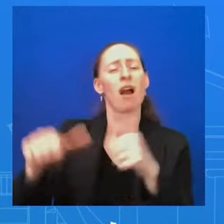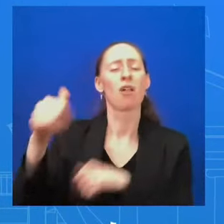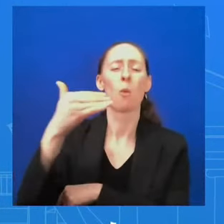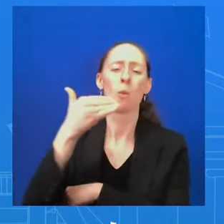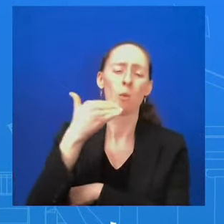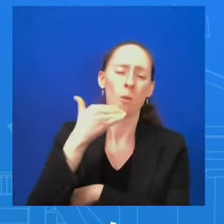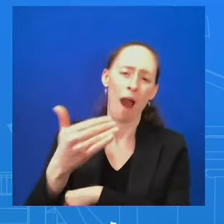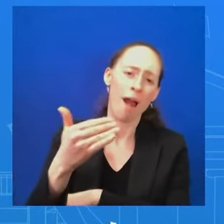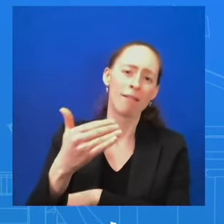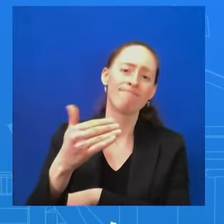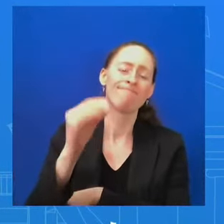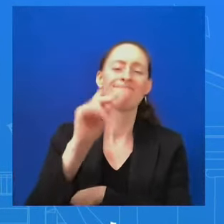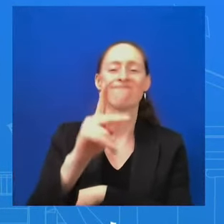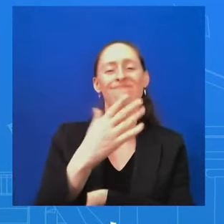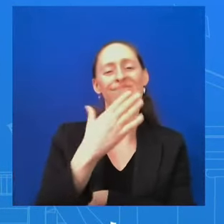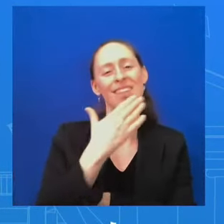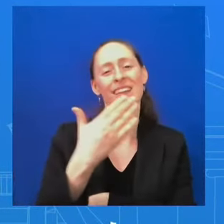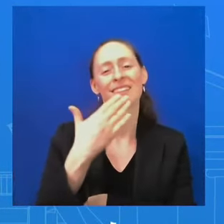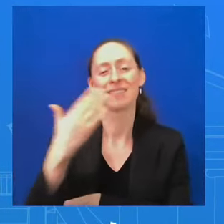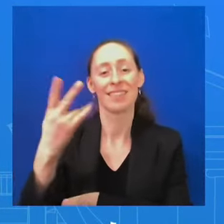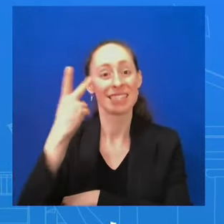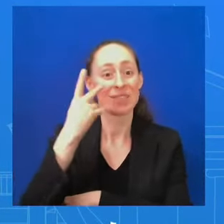Hopefully we'll see some of you in Baltimore tomorrow.